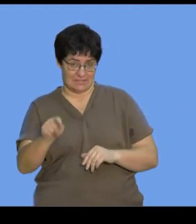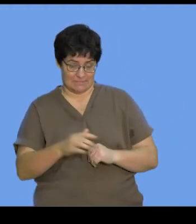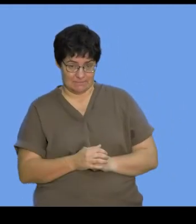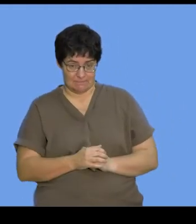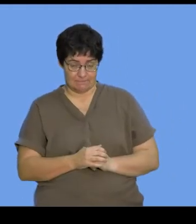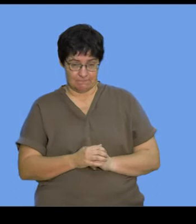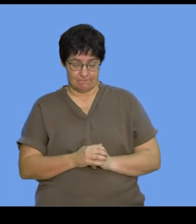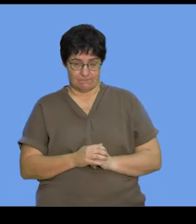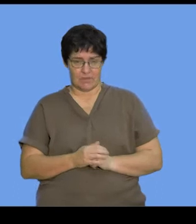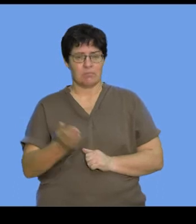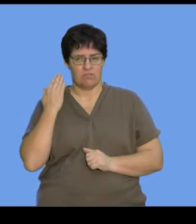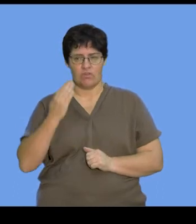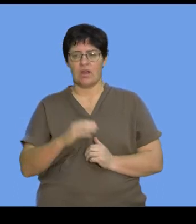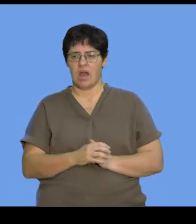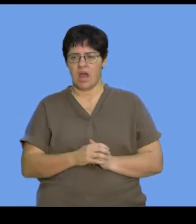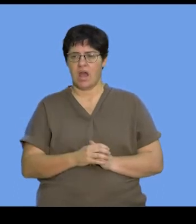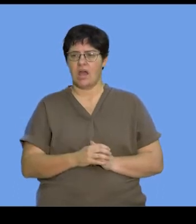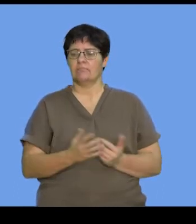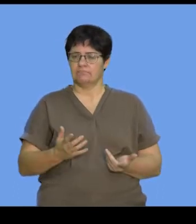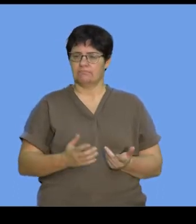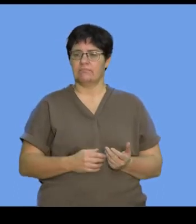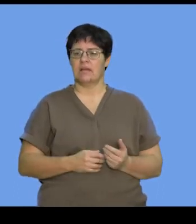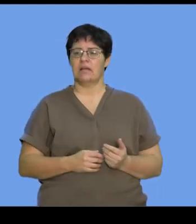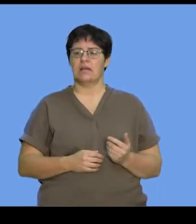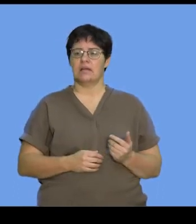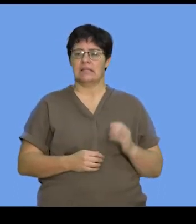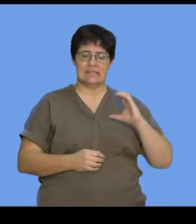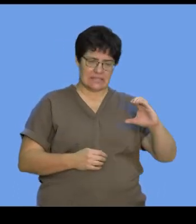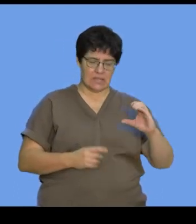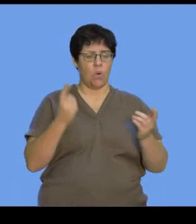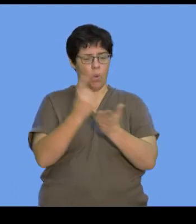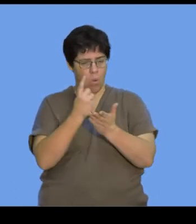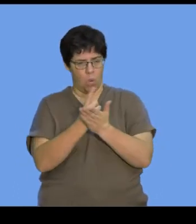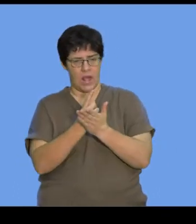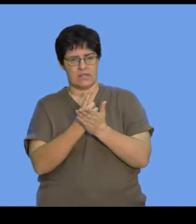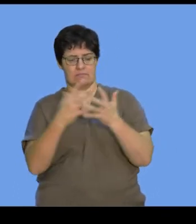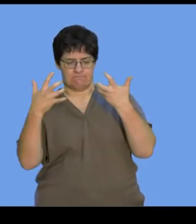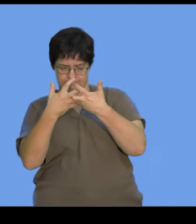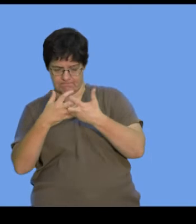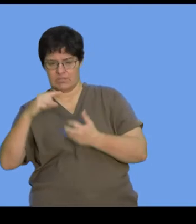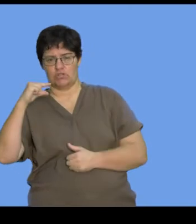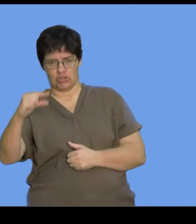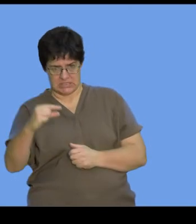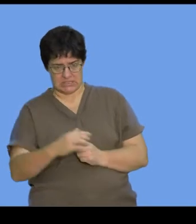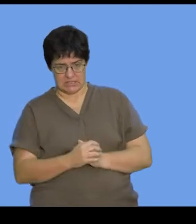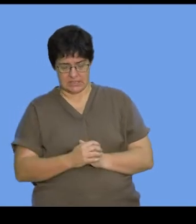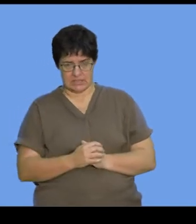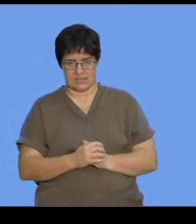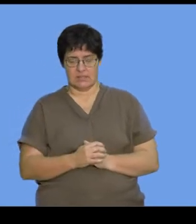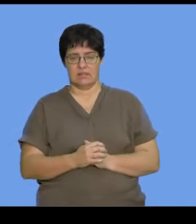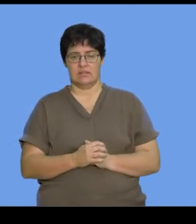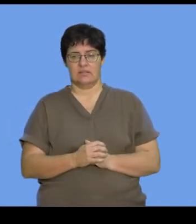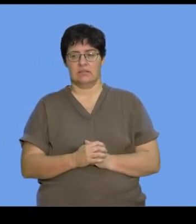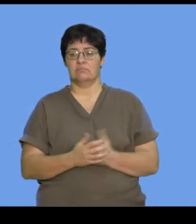As I mentioned, cytosine will always base pair with guanine. So, C and G will always base pair